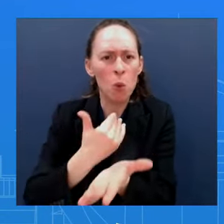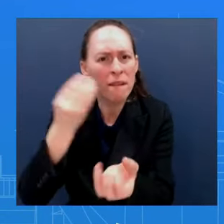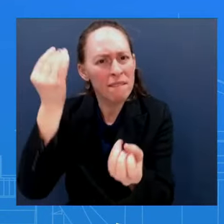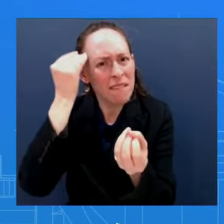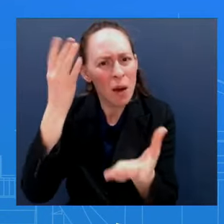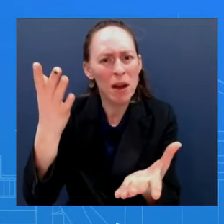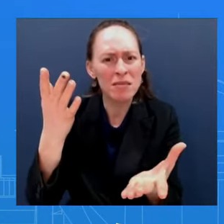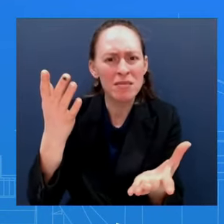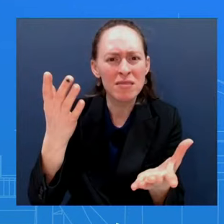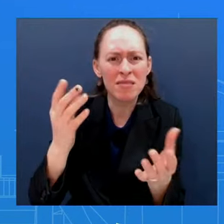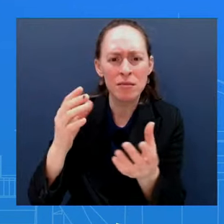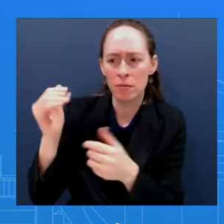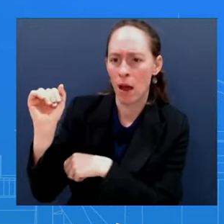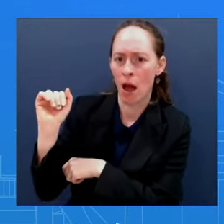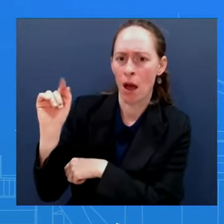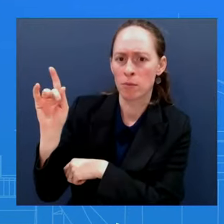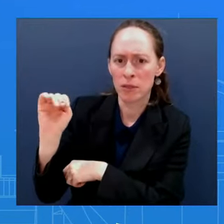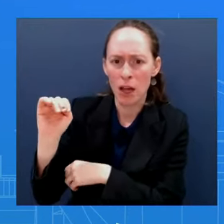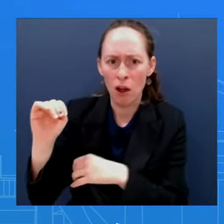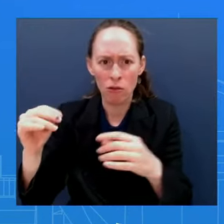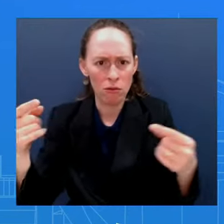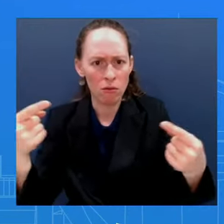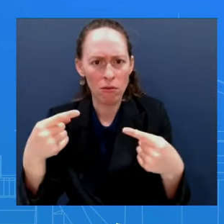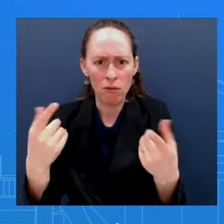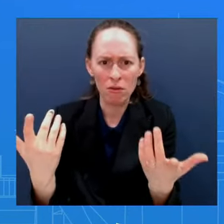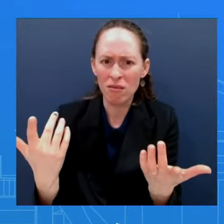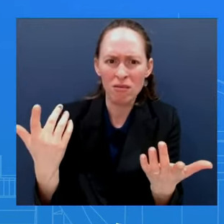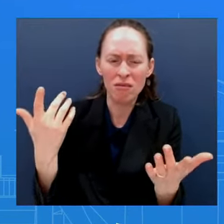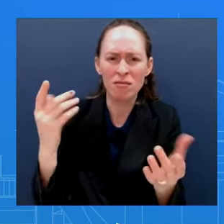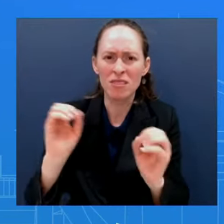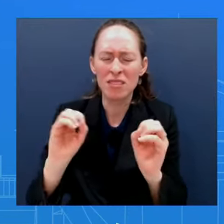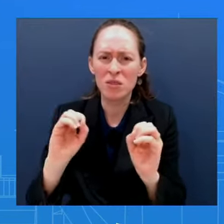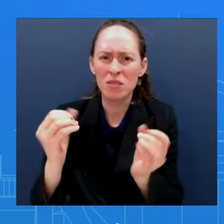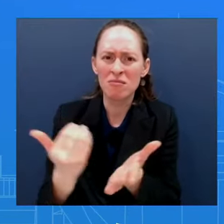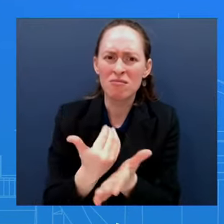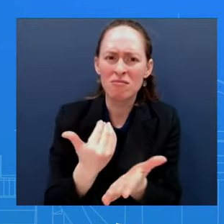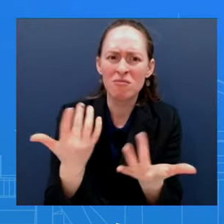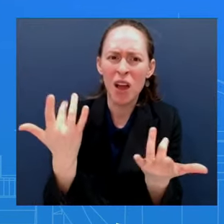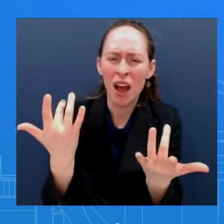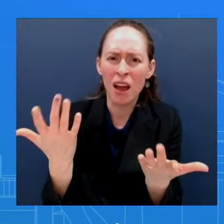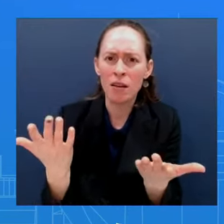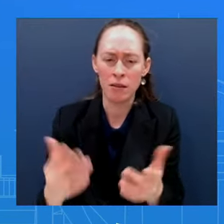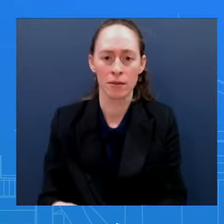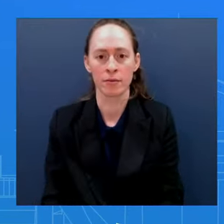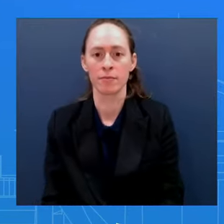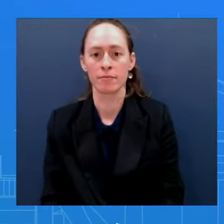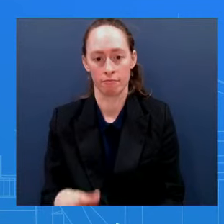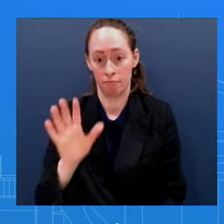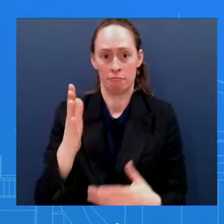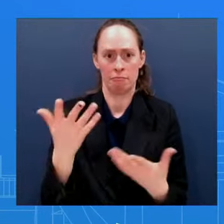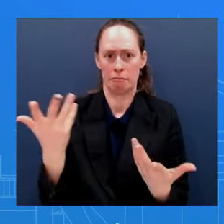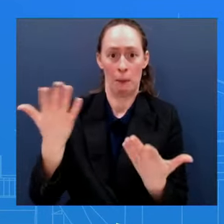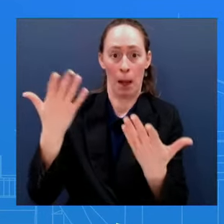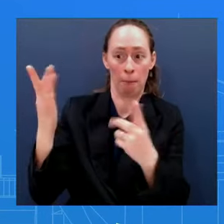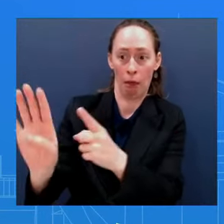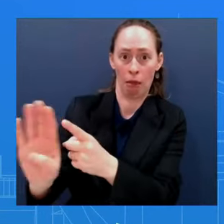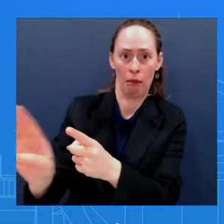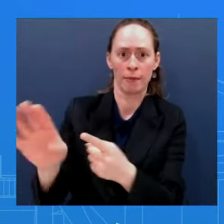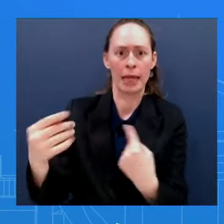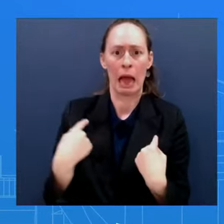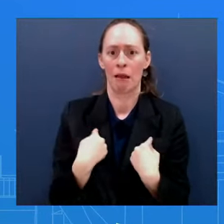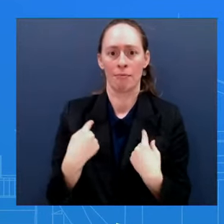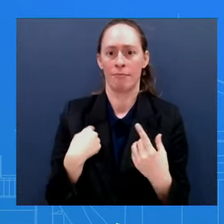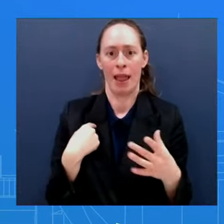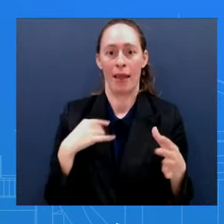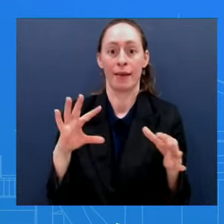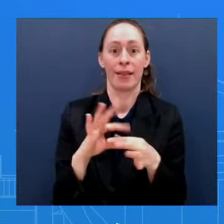regarding CFIUS You'd have to talk to them It's an independent body And it's not something I can't speak for them I we're all just trying to swear Why the President would use this